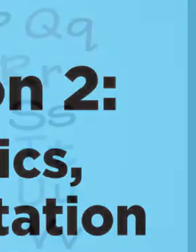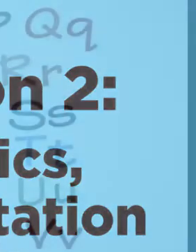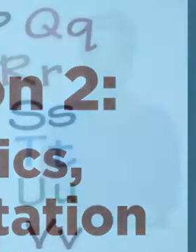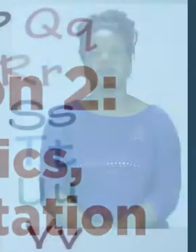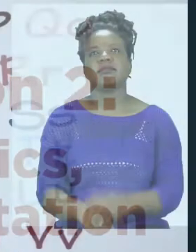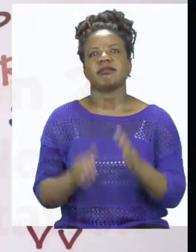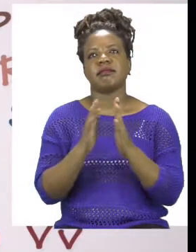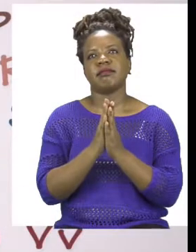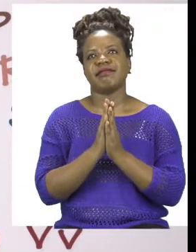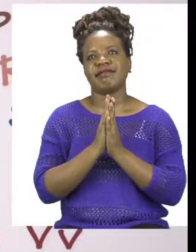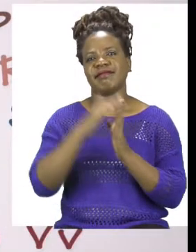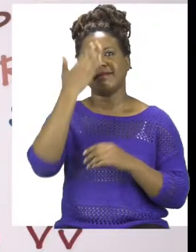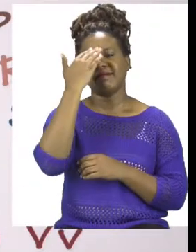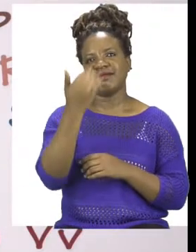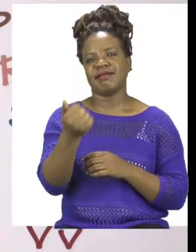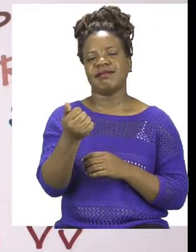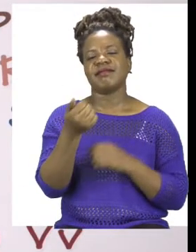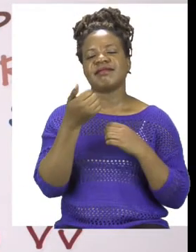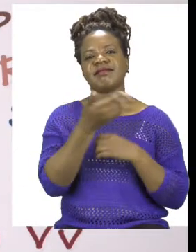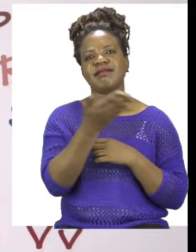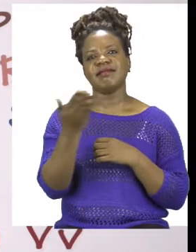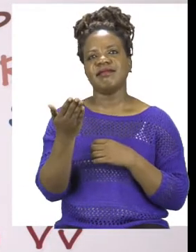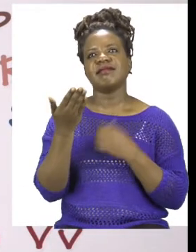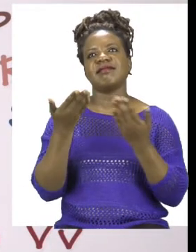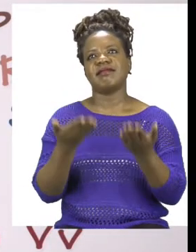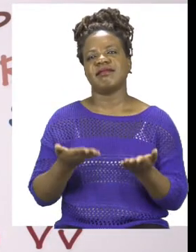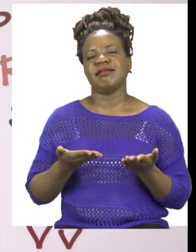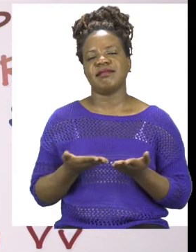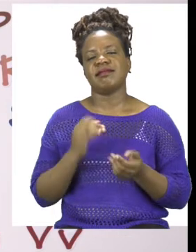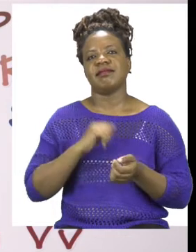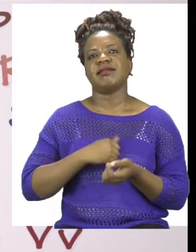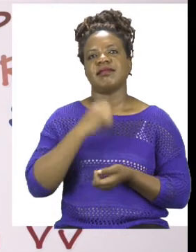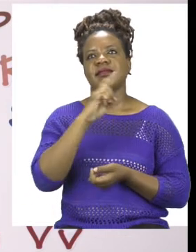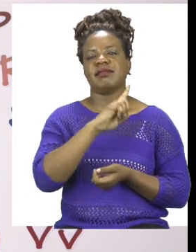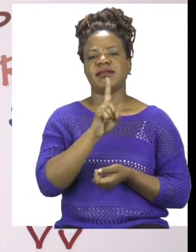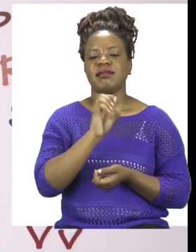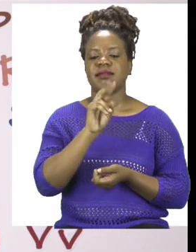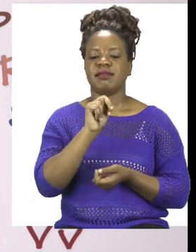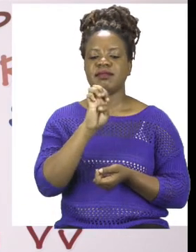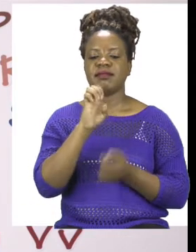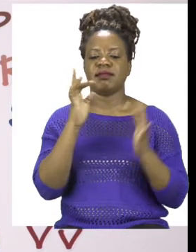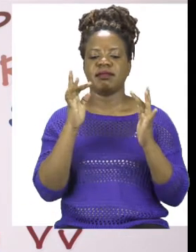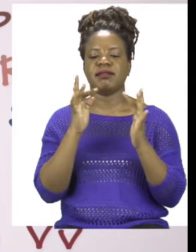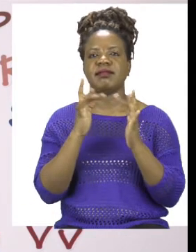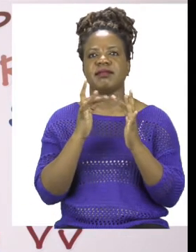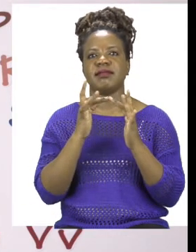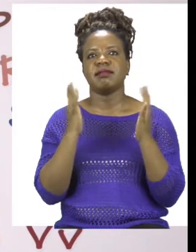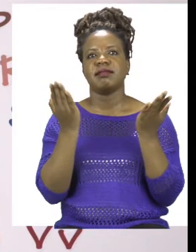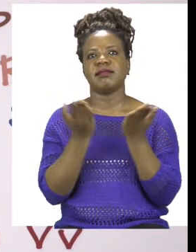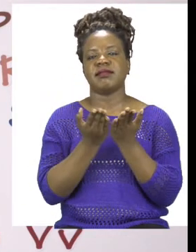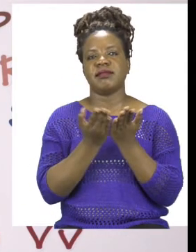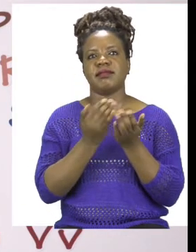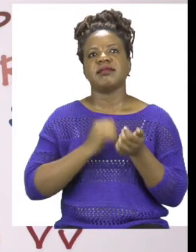Hello everyone and welcome to MyZone Online School. My name is Teacher